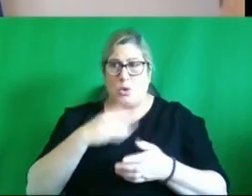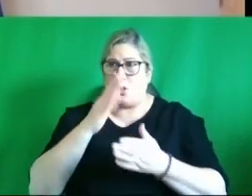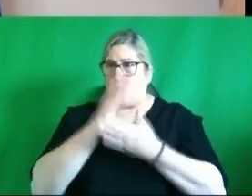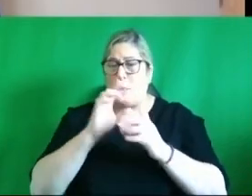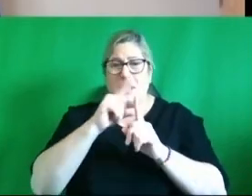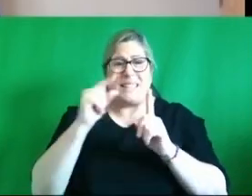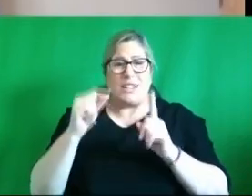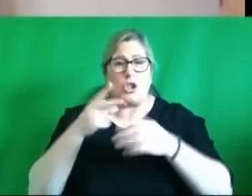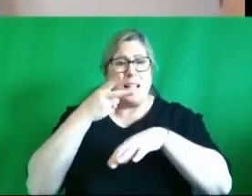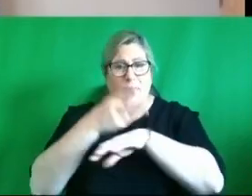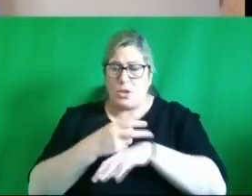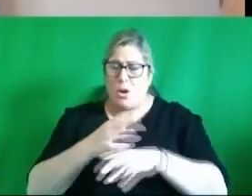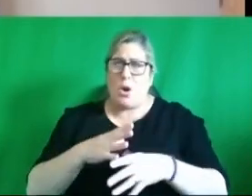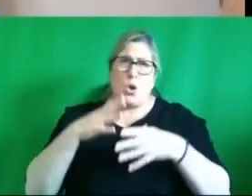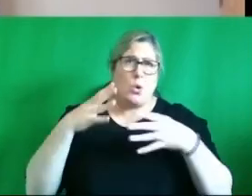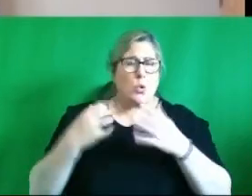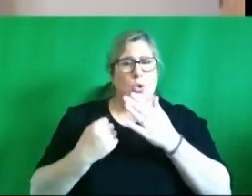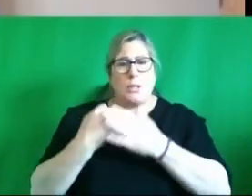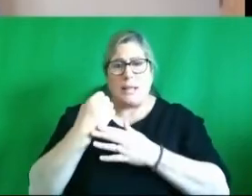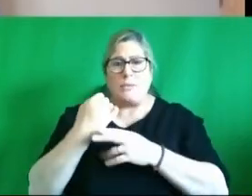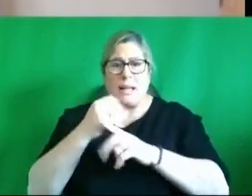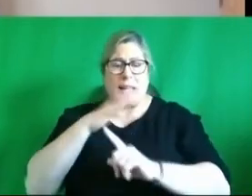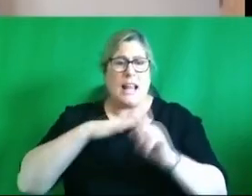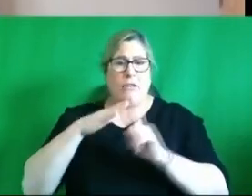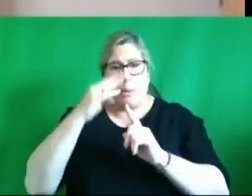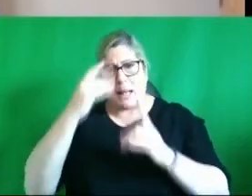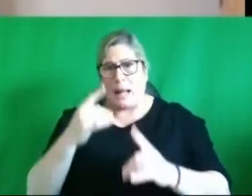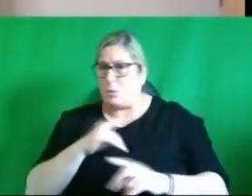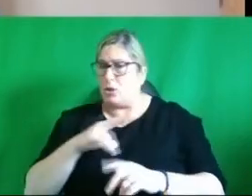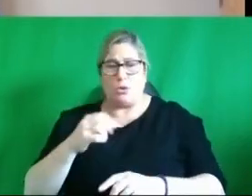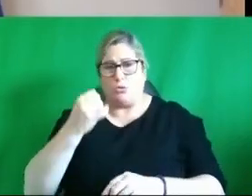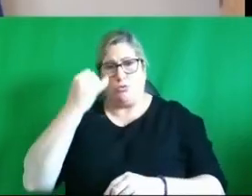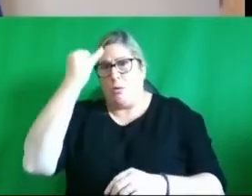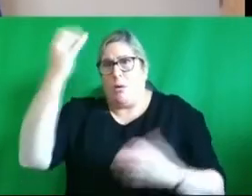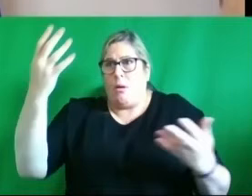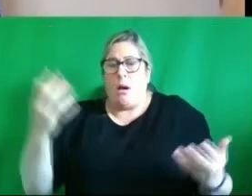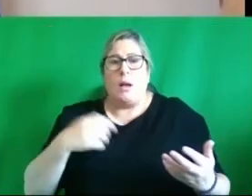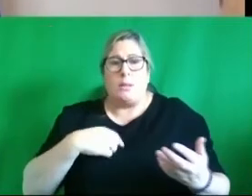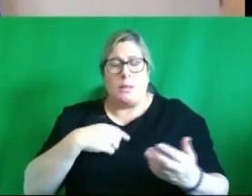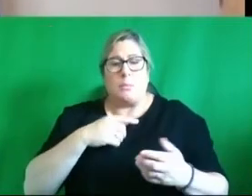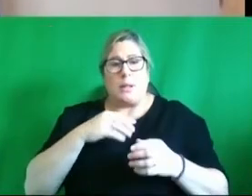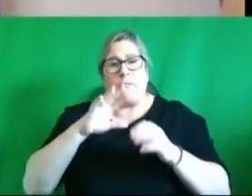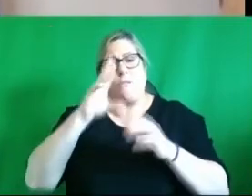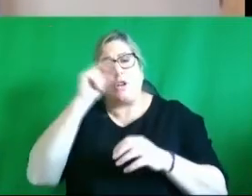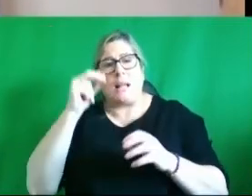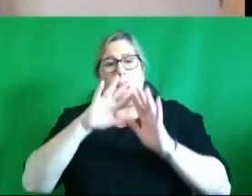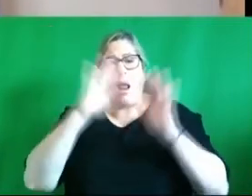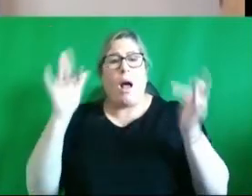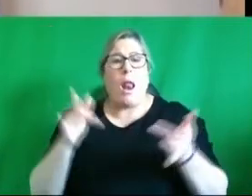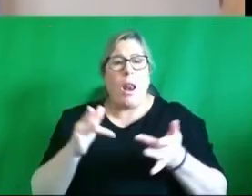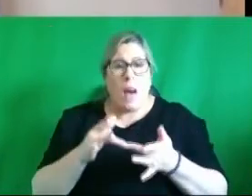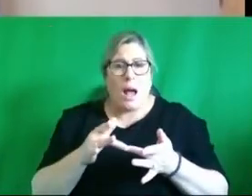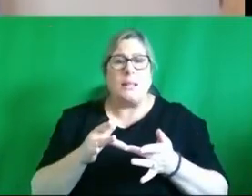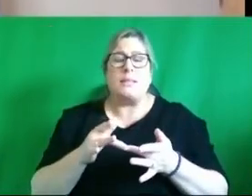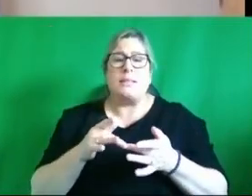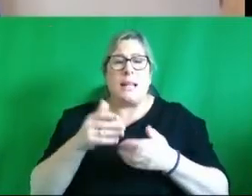in the area of mental health in a way that we couldn't have imagined such as online counseling well really doesn't matter where that country is delivered from